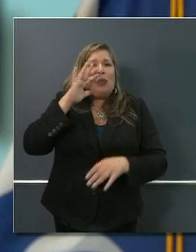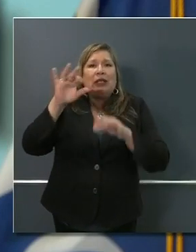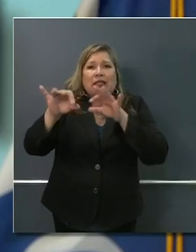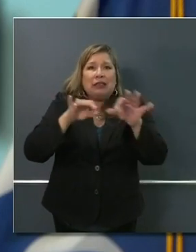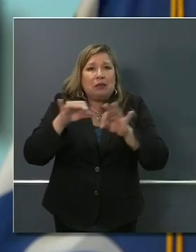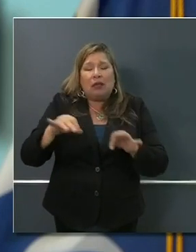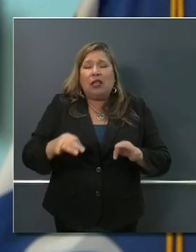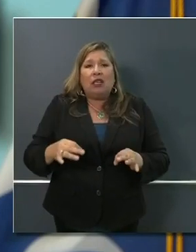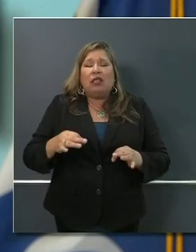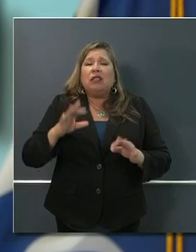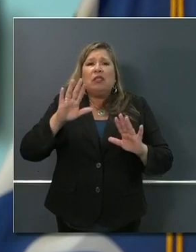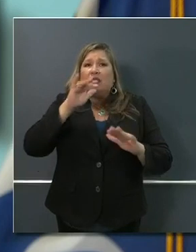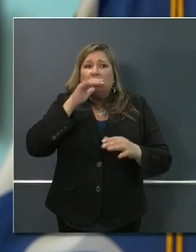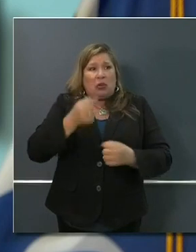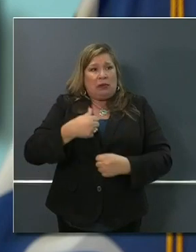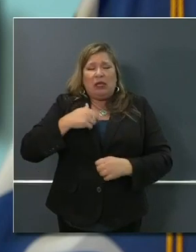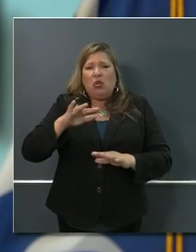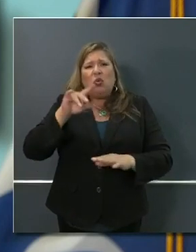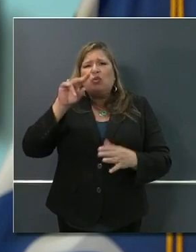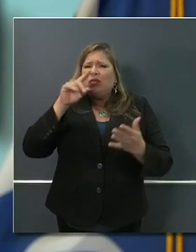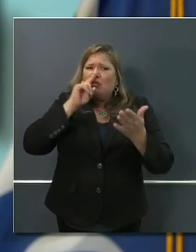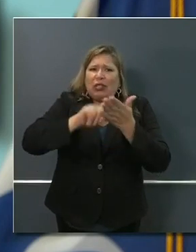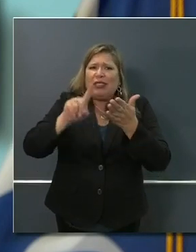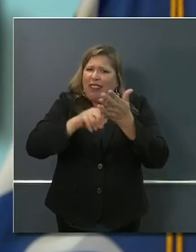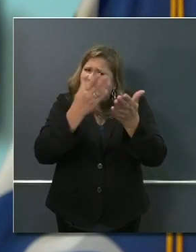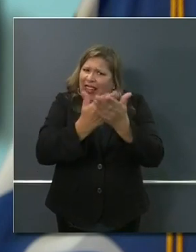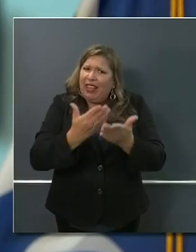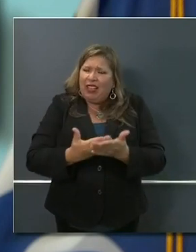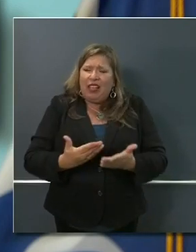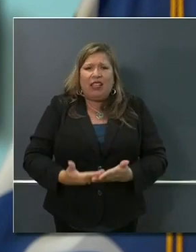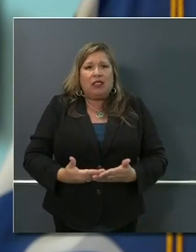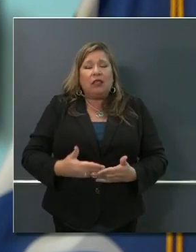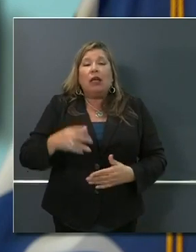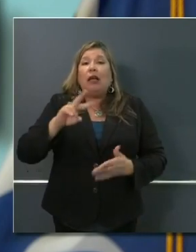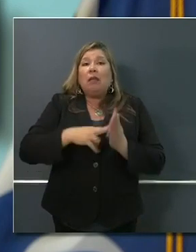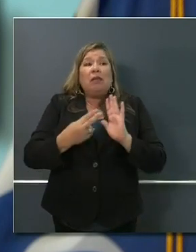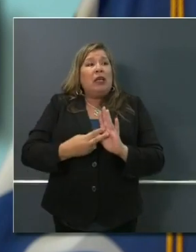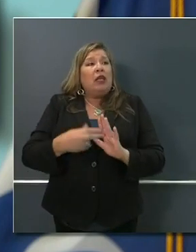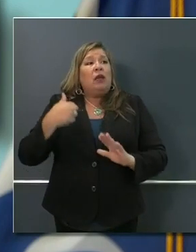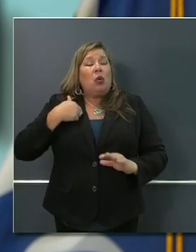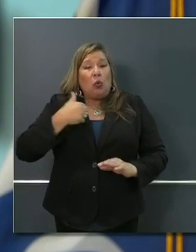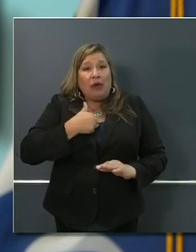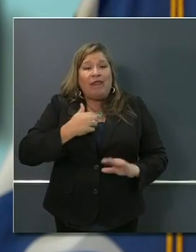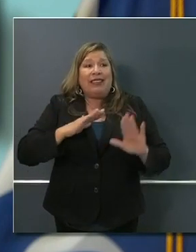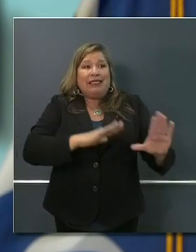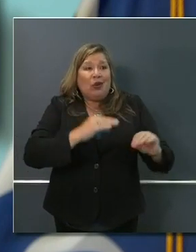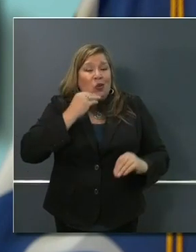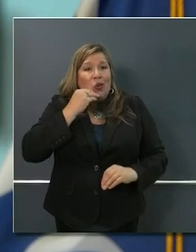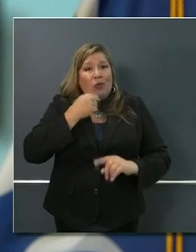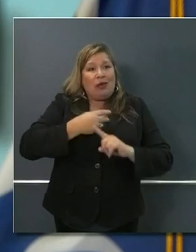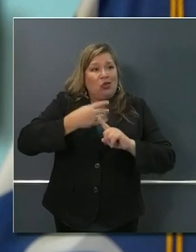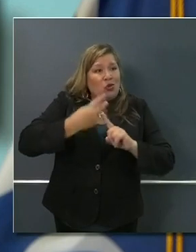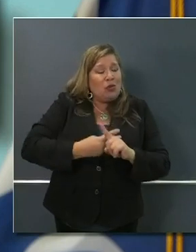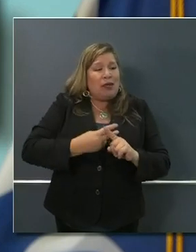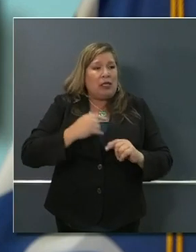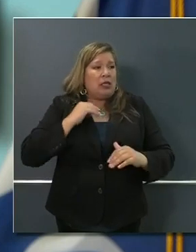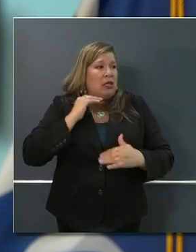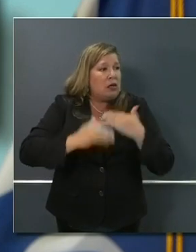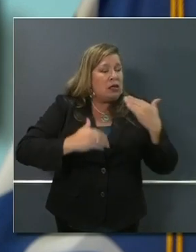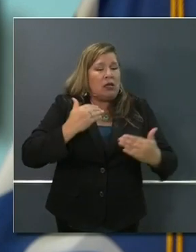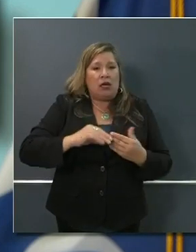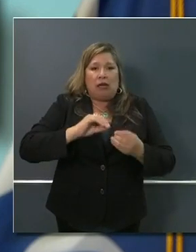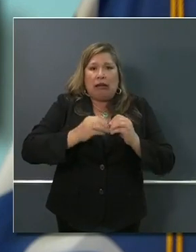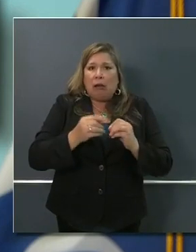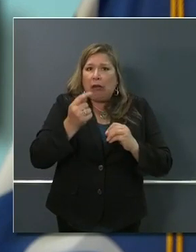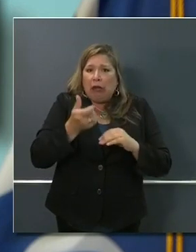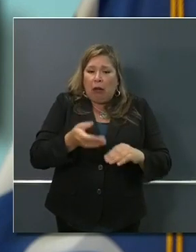period of time. What's taken us almost two months to produce in terms of getting stable numbers could be